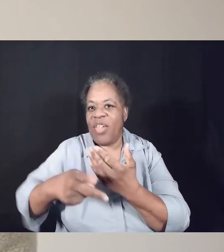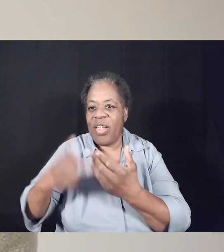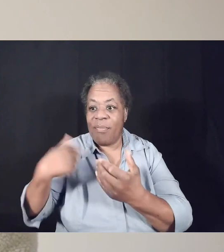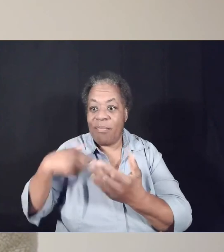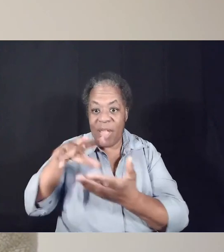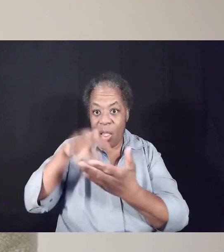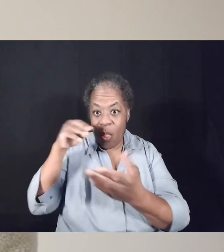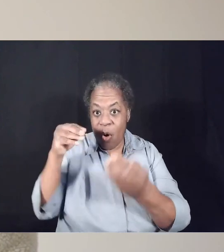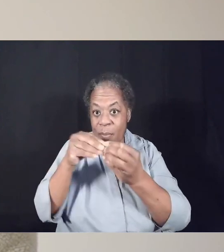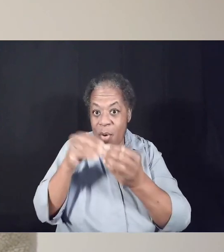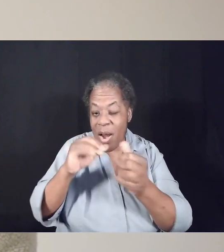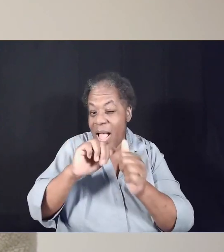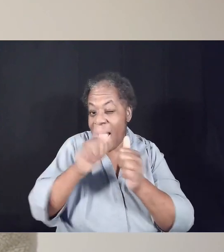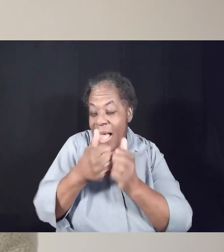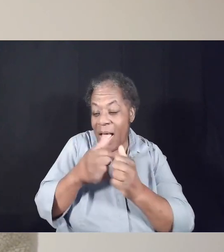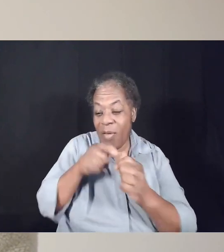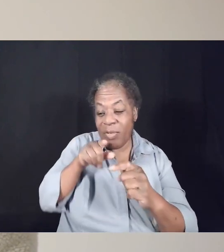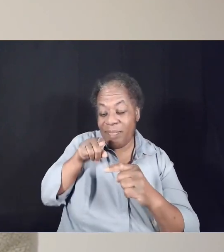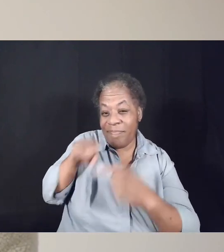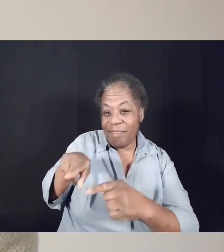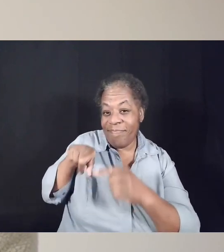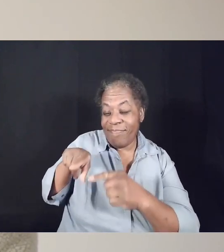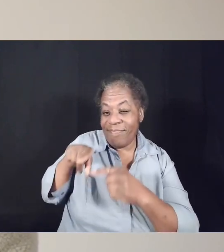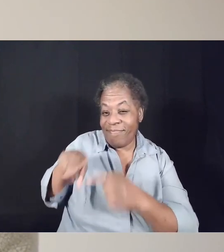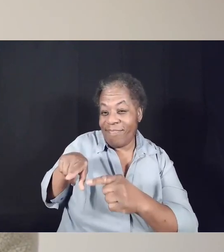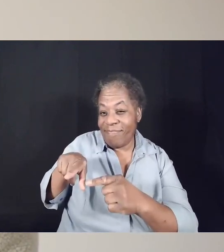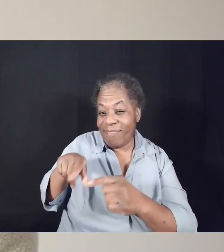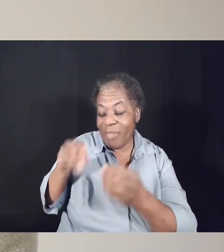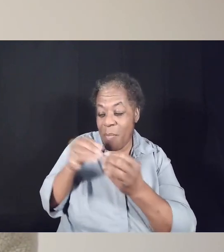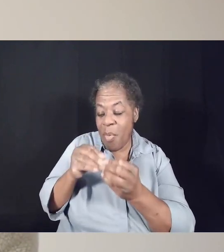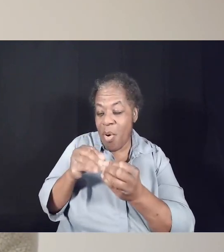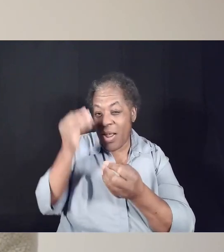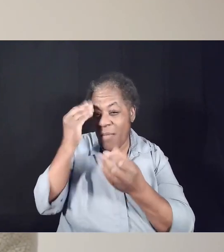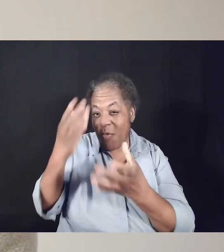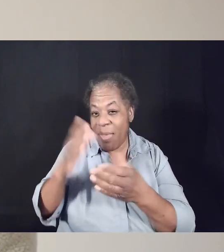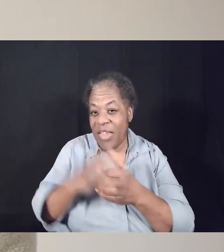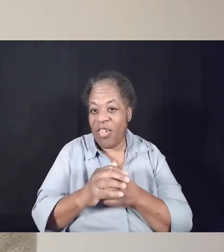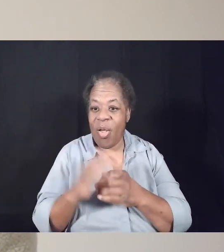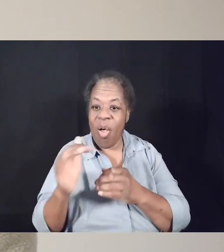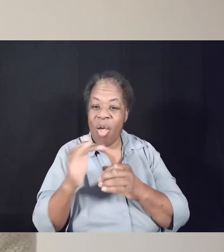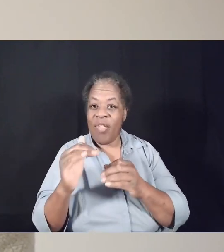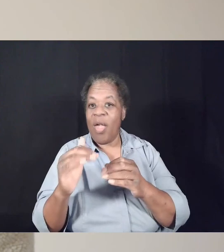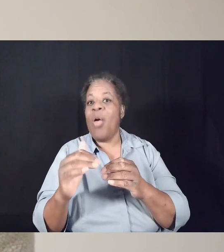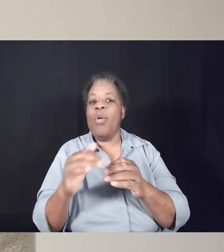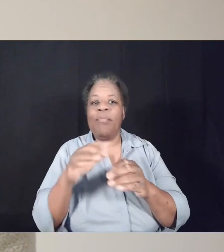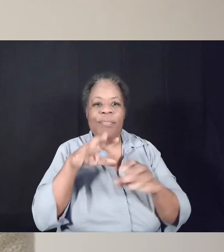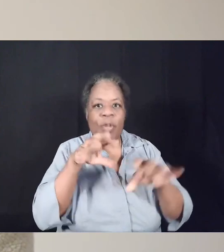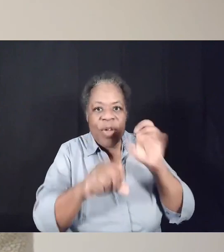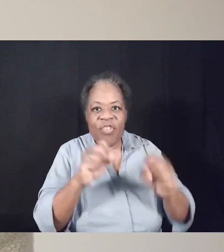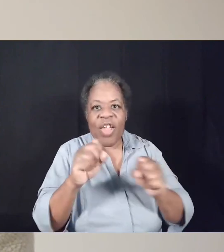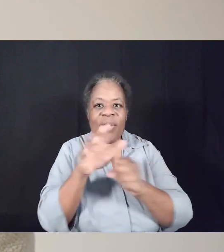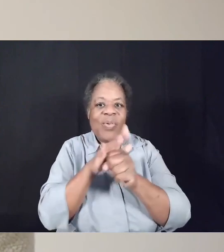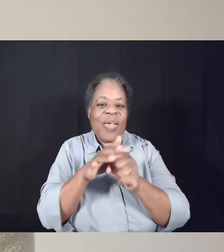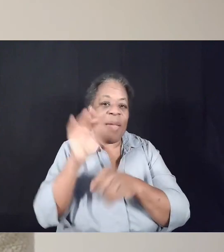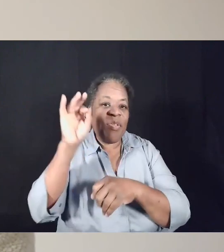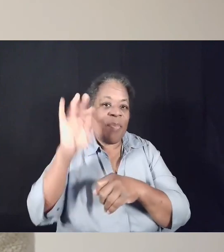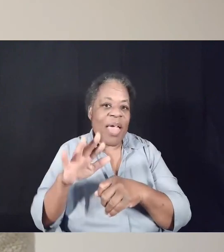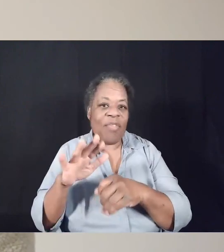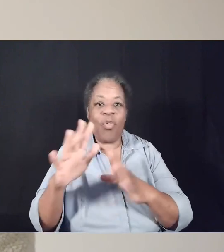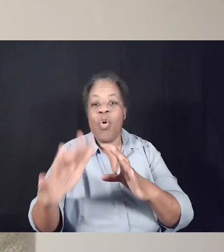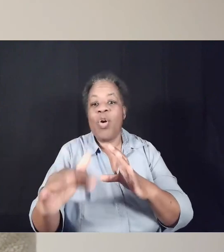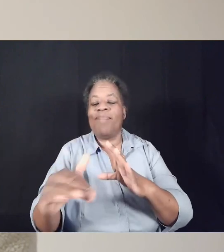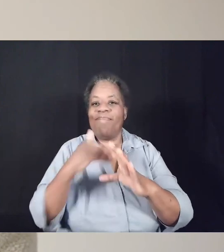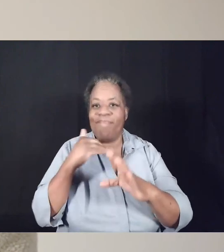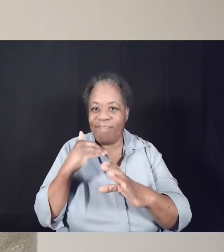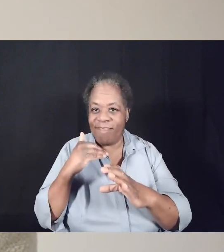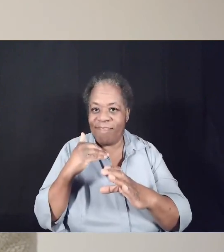at grace.org slash community engagement. You can also reach out directly to your campus pastor or to me if you'd like to get involved in any of that